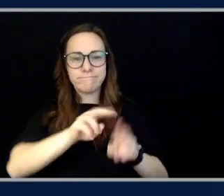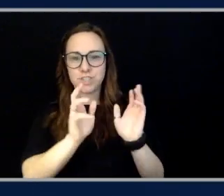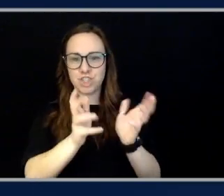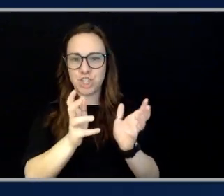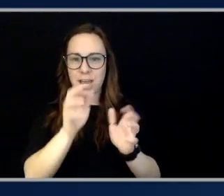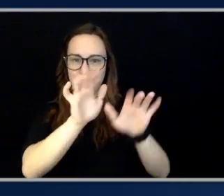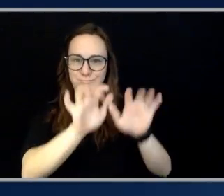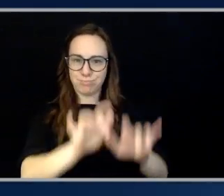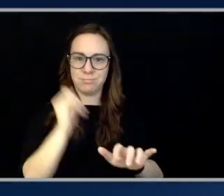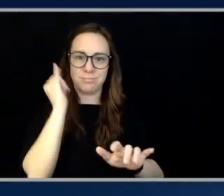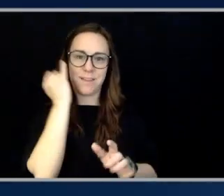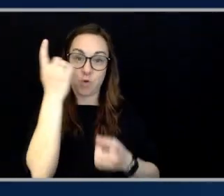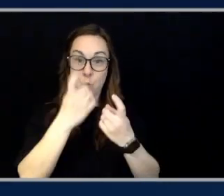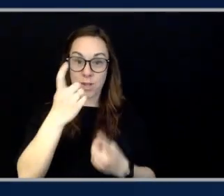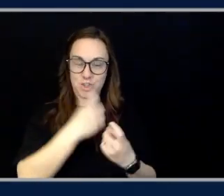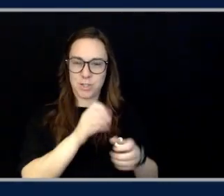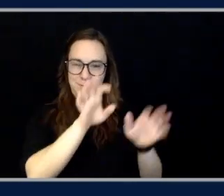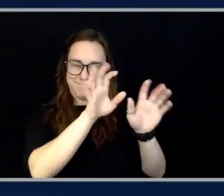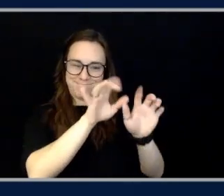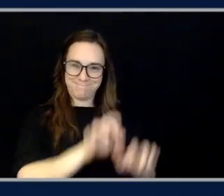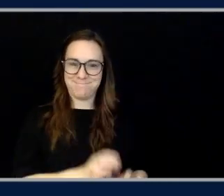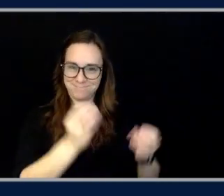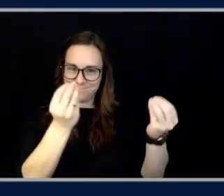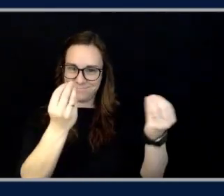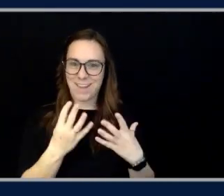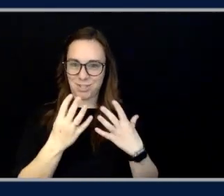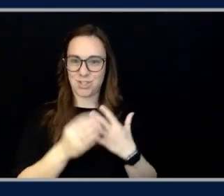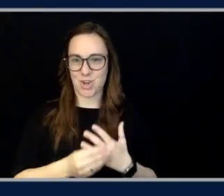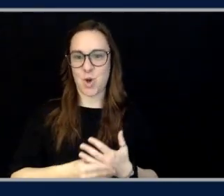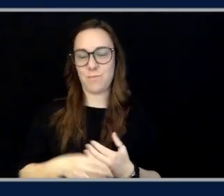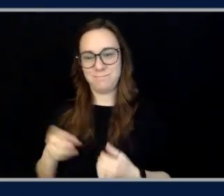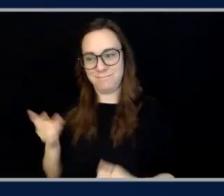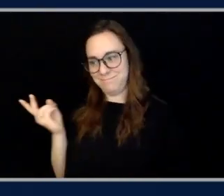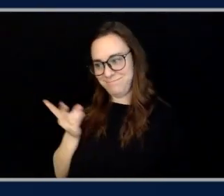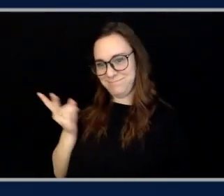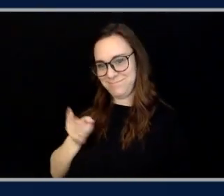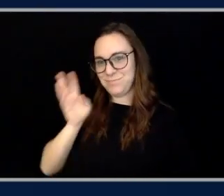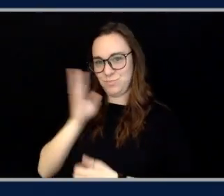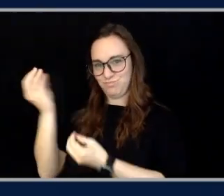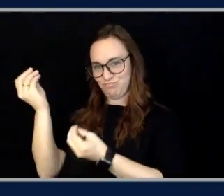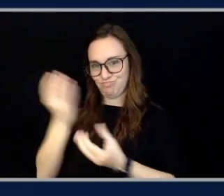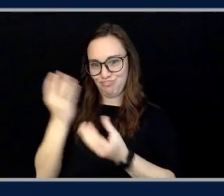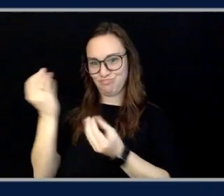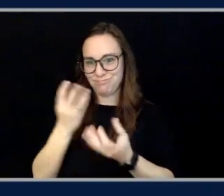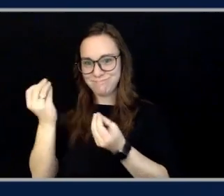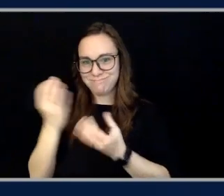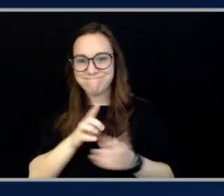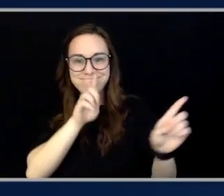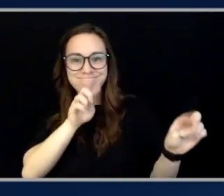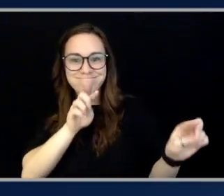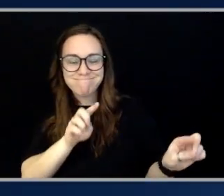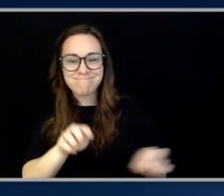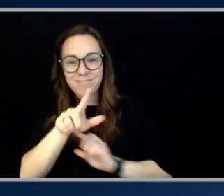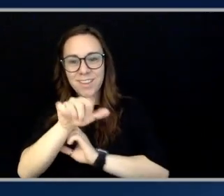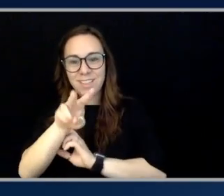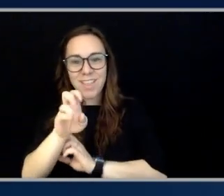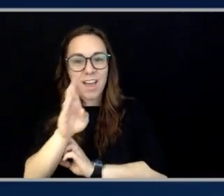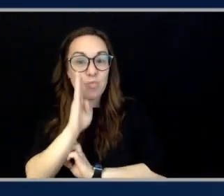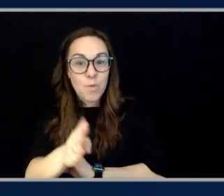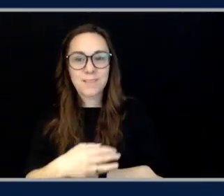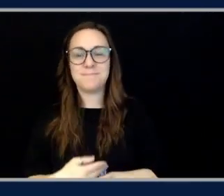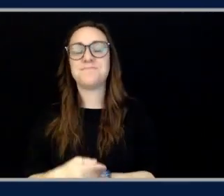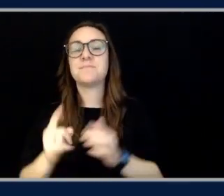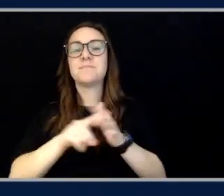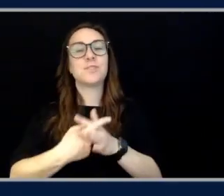them in through chat, and they will get filtered through these two people sitting down at the end, and we'll get them answered live. But let's start right there with